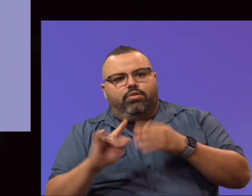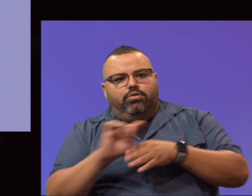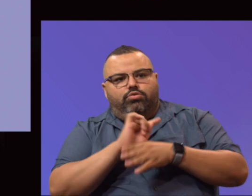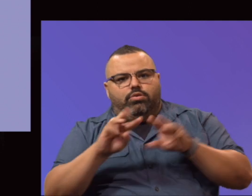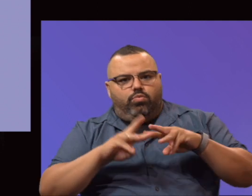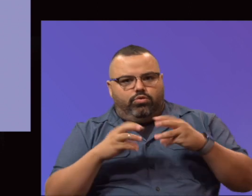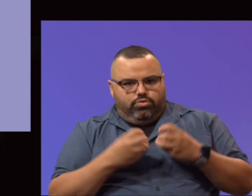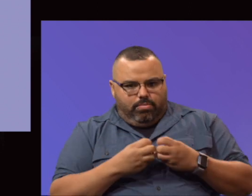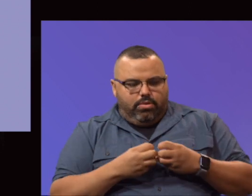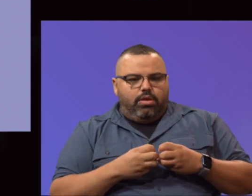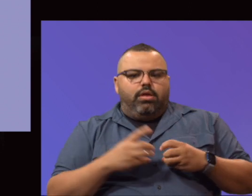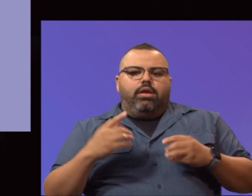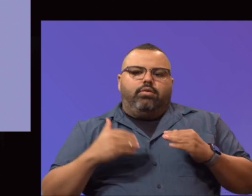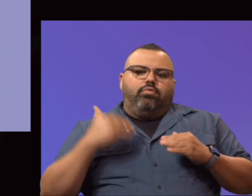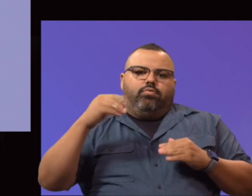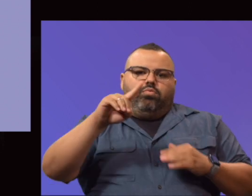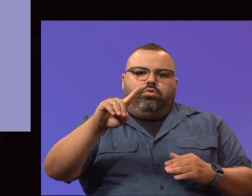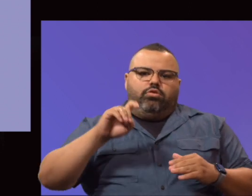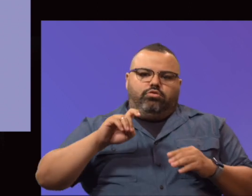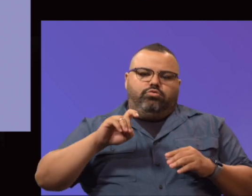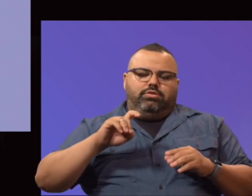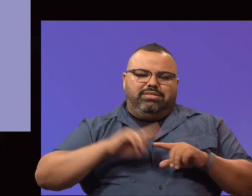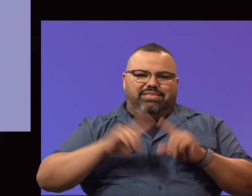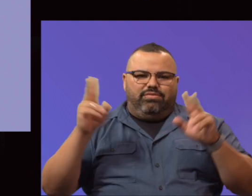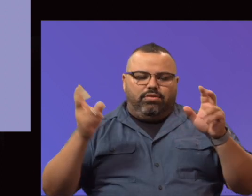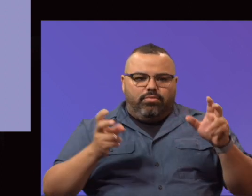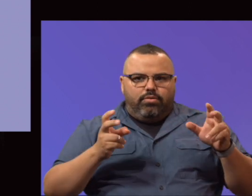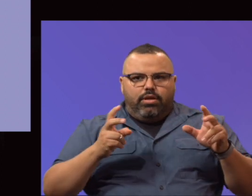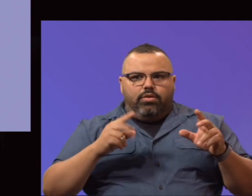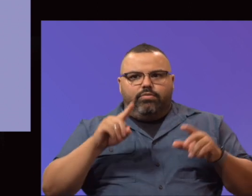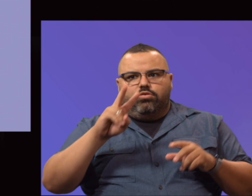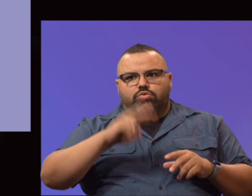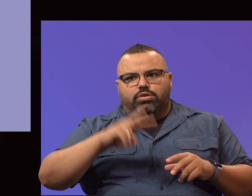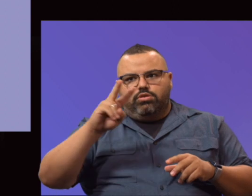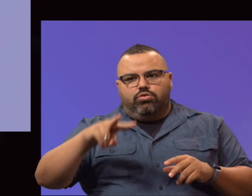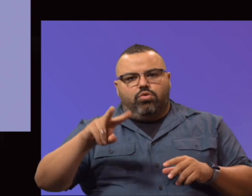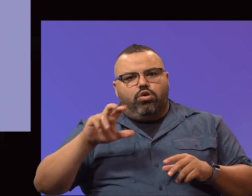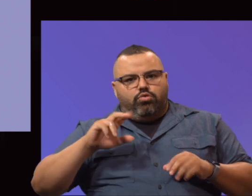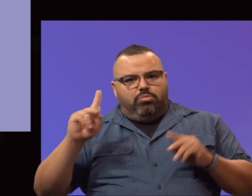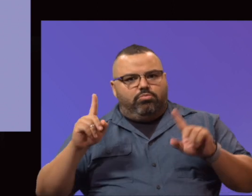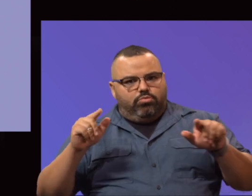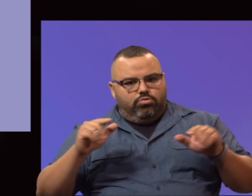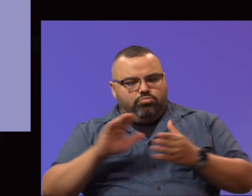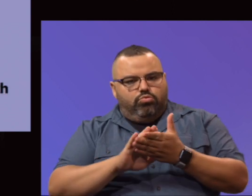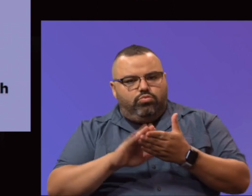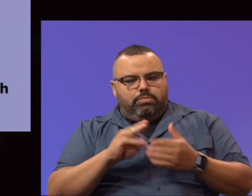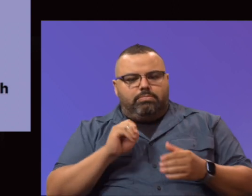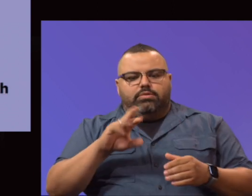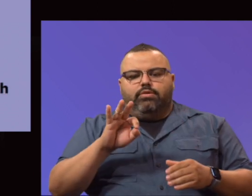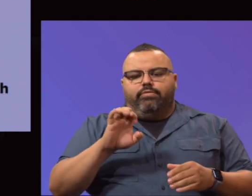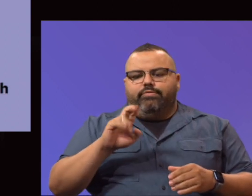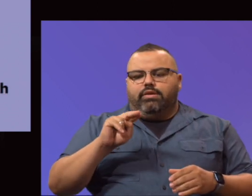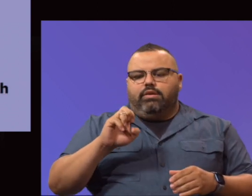100 different topics and over 2200 attendees. So, kudos to Mr. Fernandez and his team for continuing to move